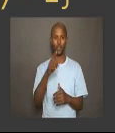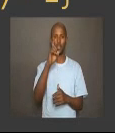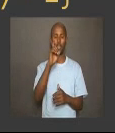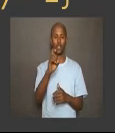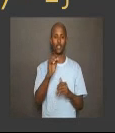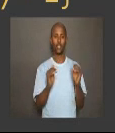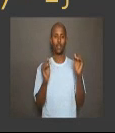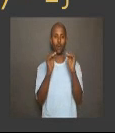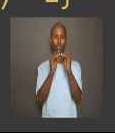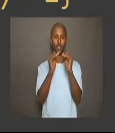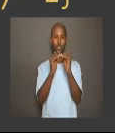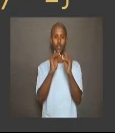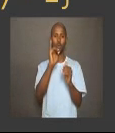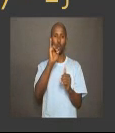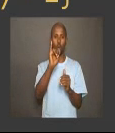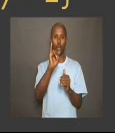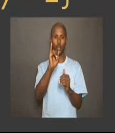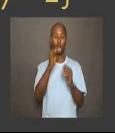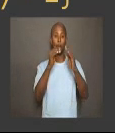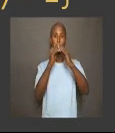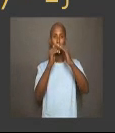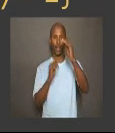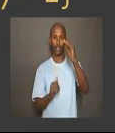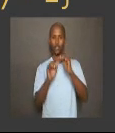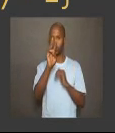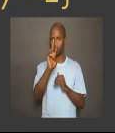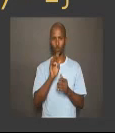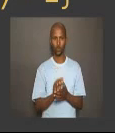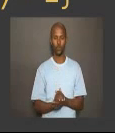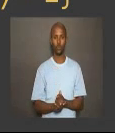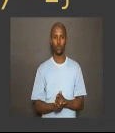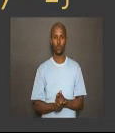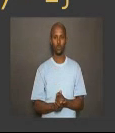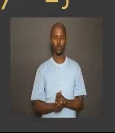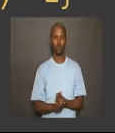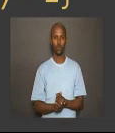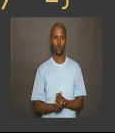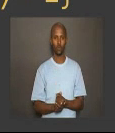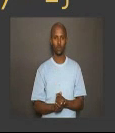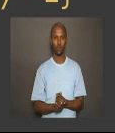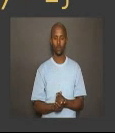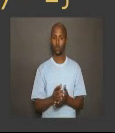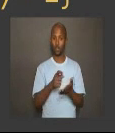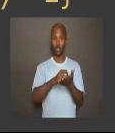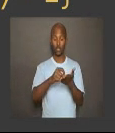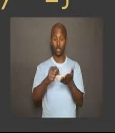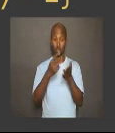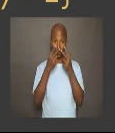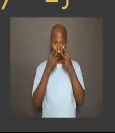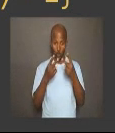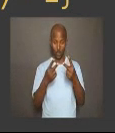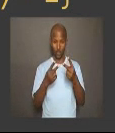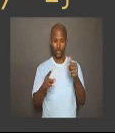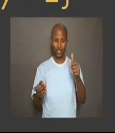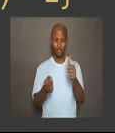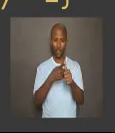equals Y minus 2. Notice that the first